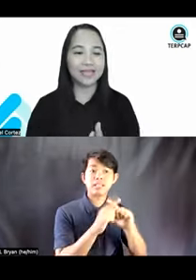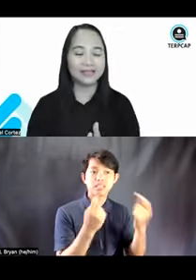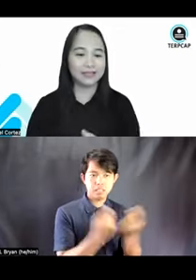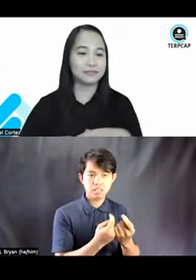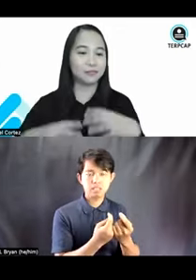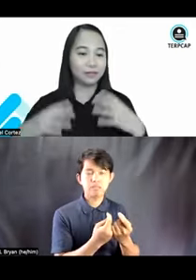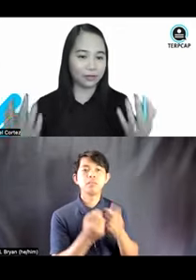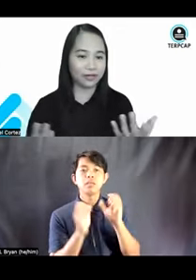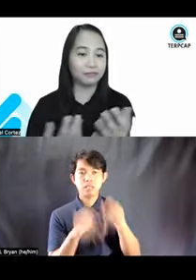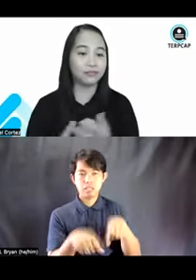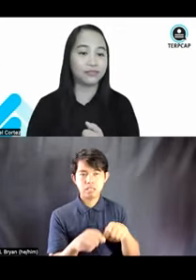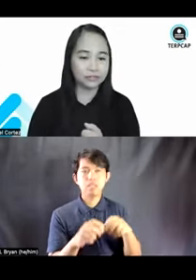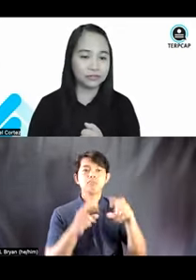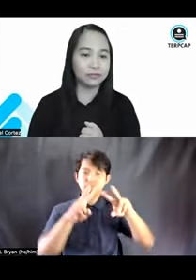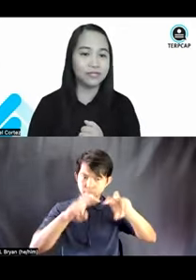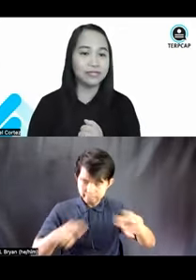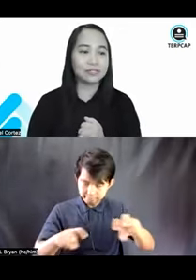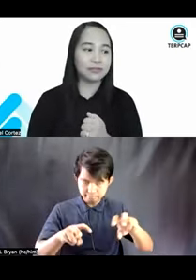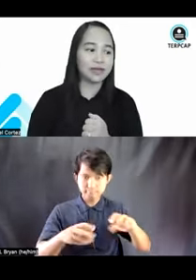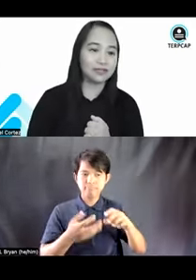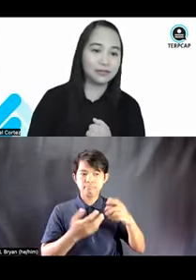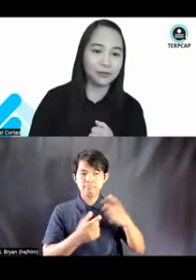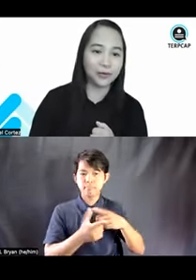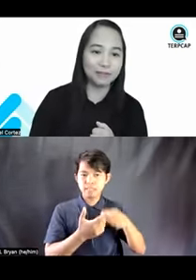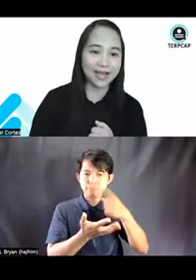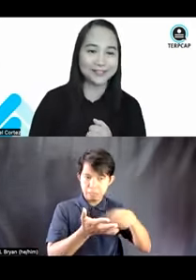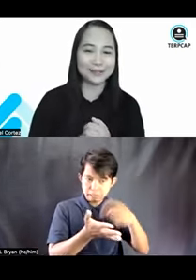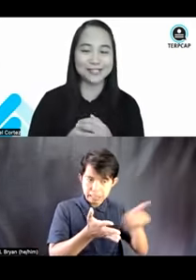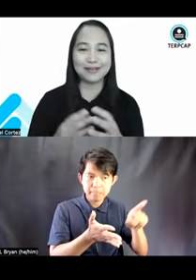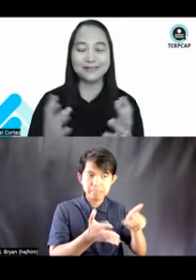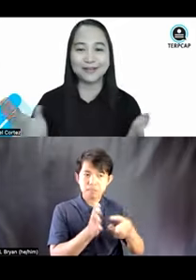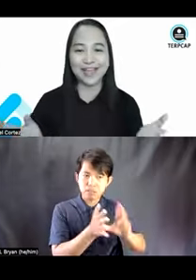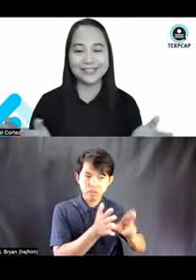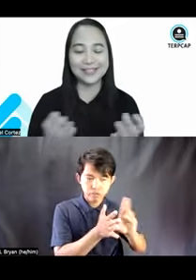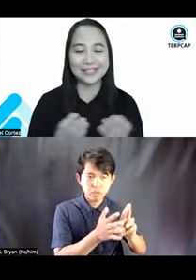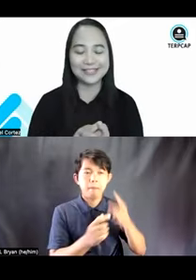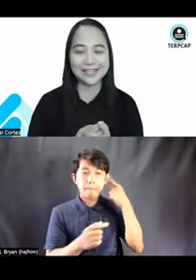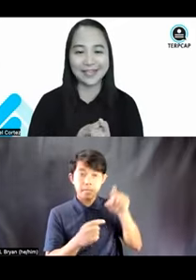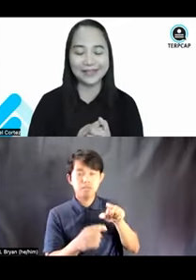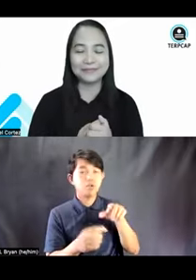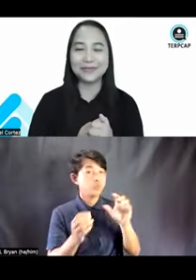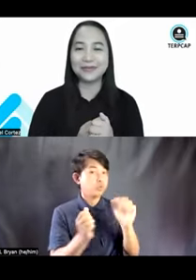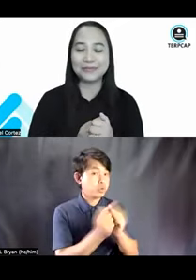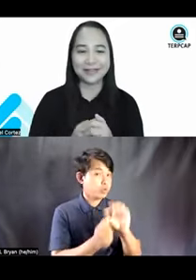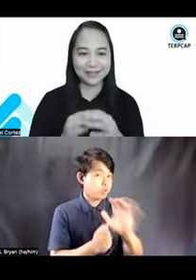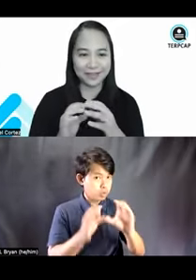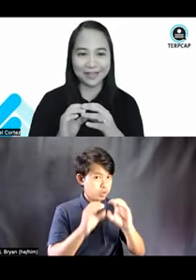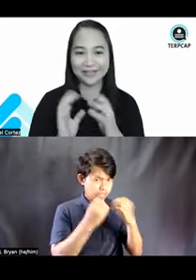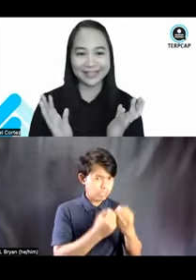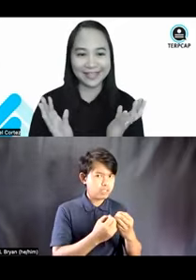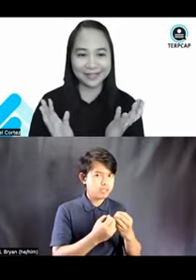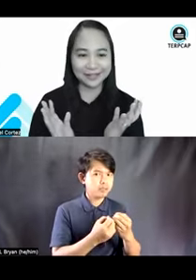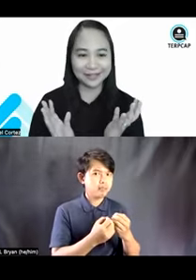can explore and refer to so that, you know, going back to your respective organizations, hey, we have